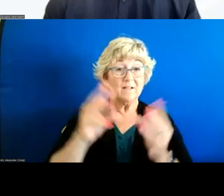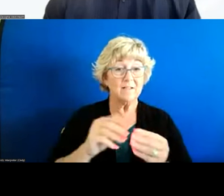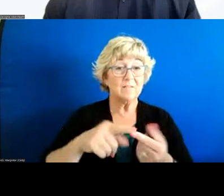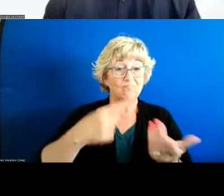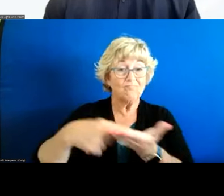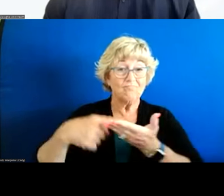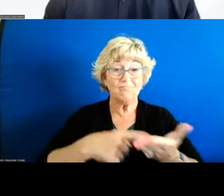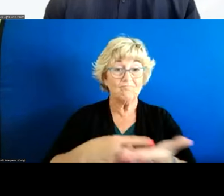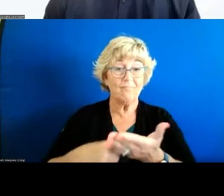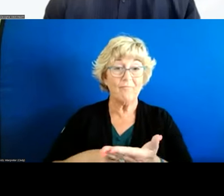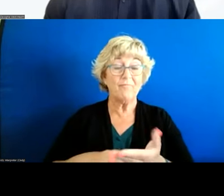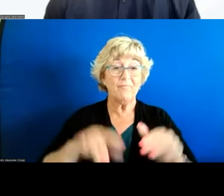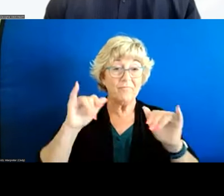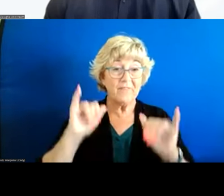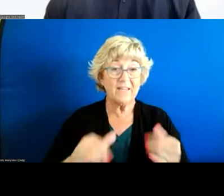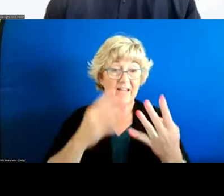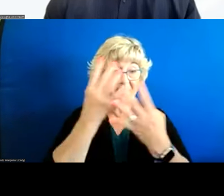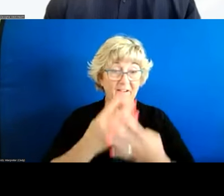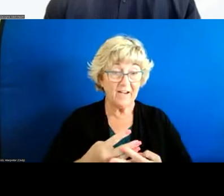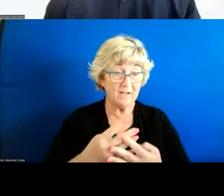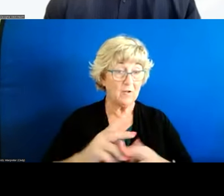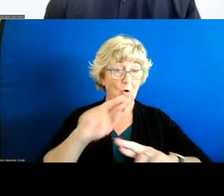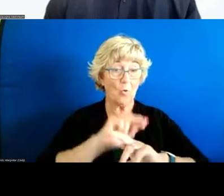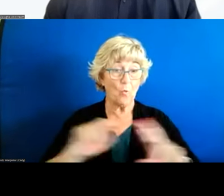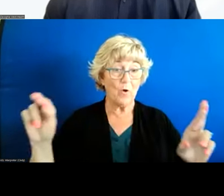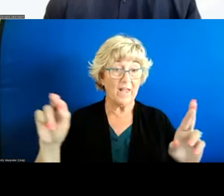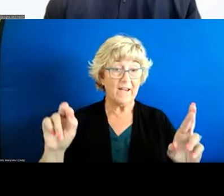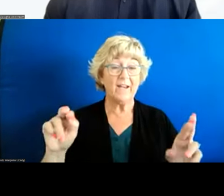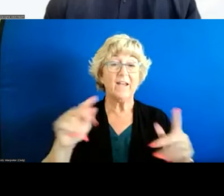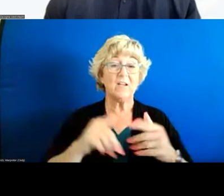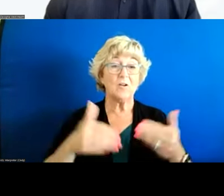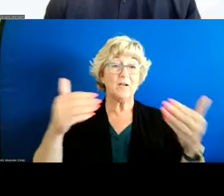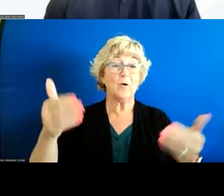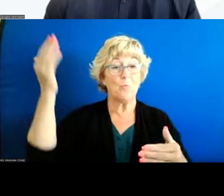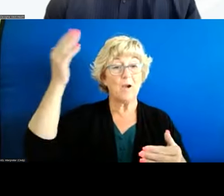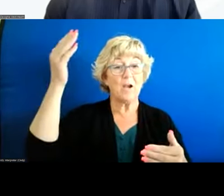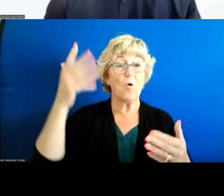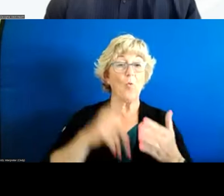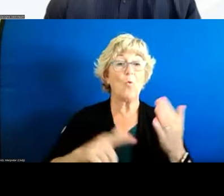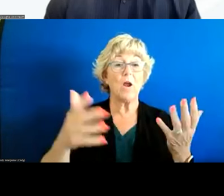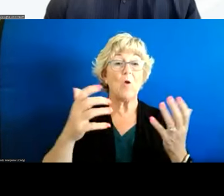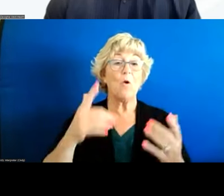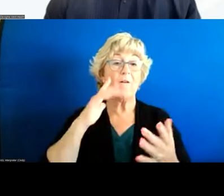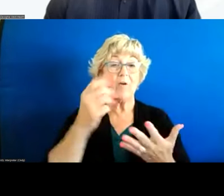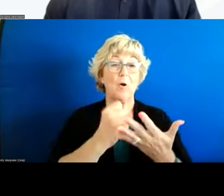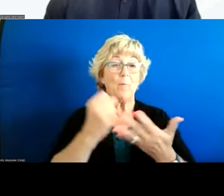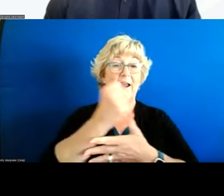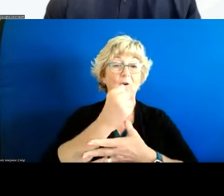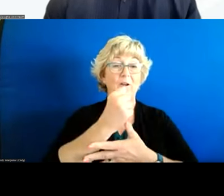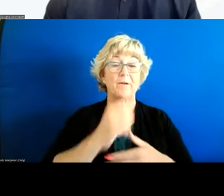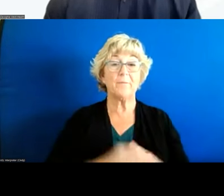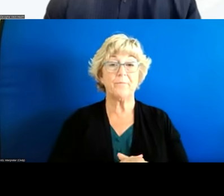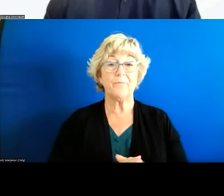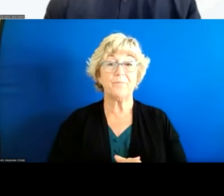distill it so that you all feel prepared and ready to present what you want as your priorities um